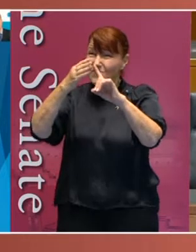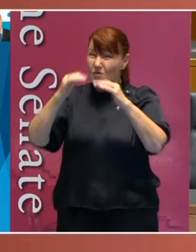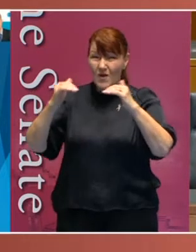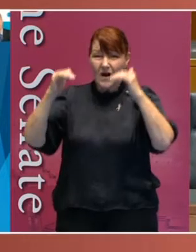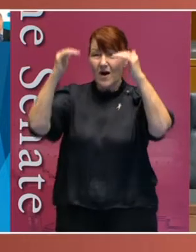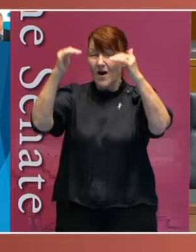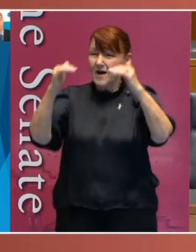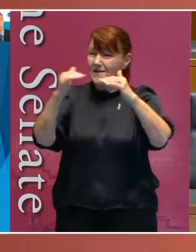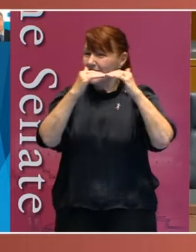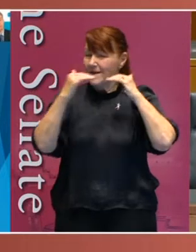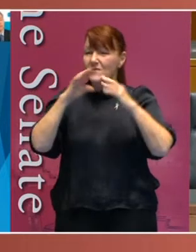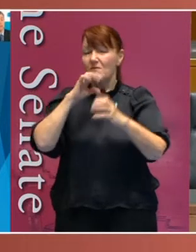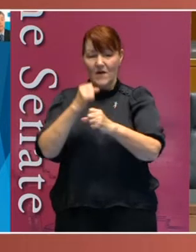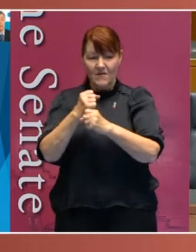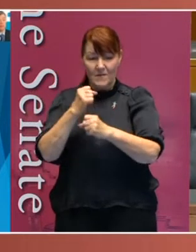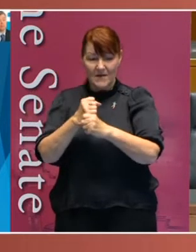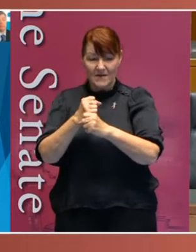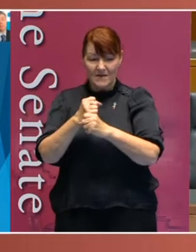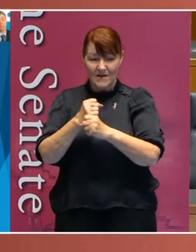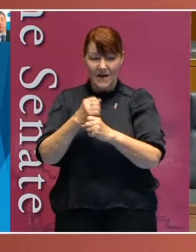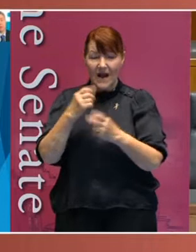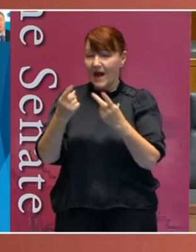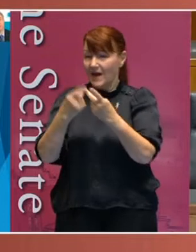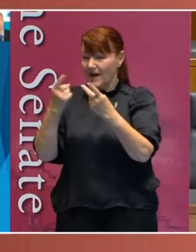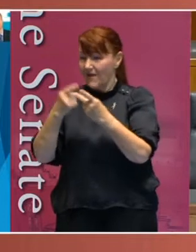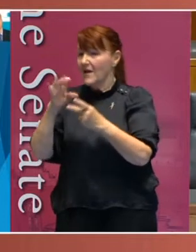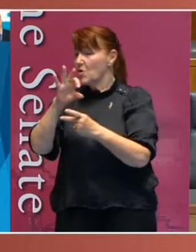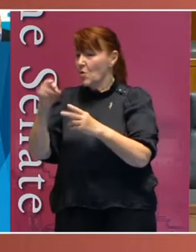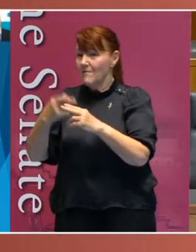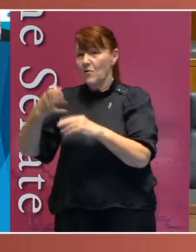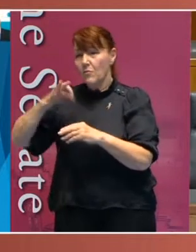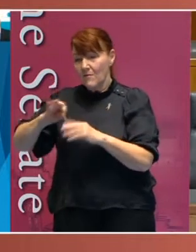and the highest levels of businesses and other not-for-profit organisations.